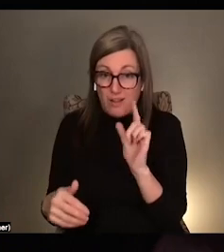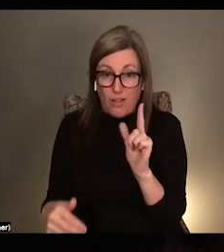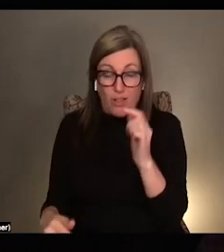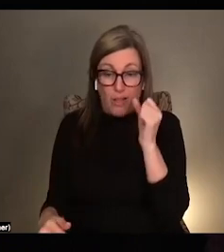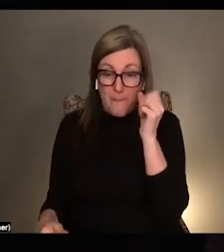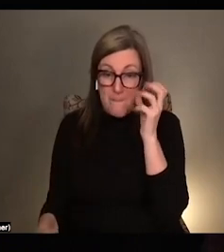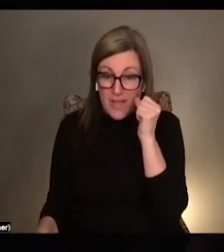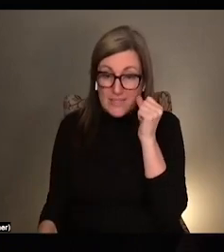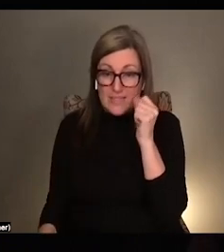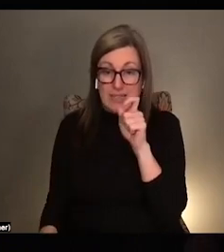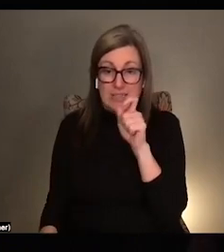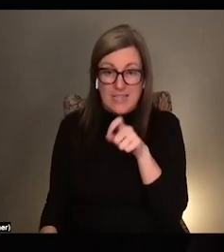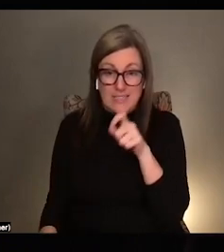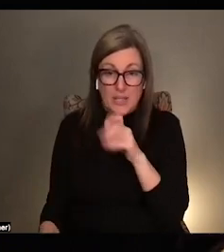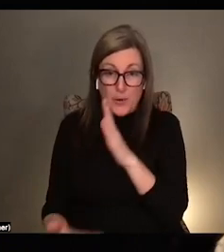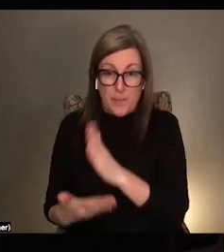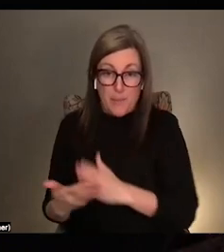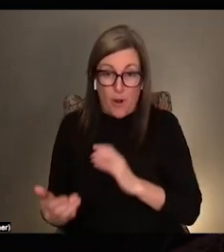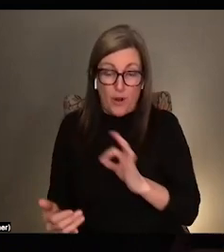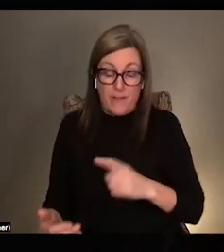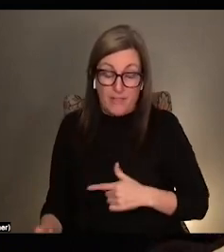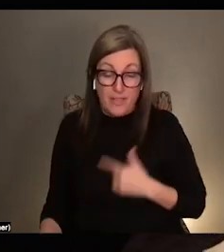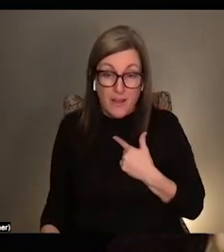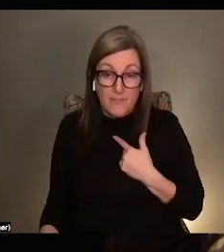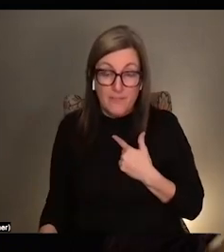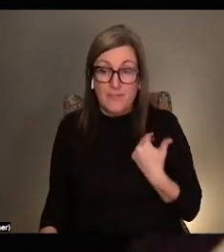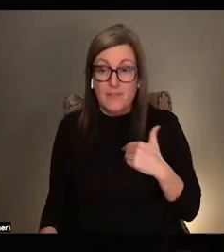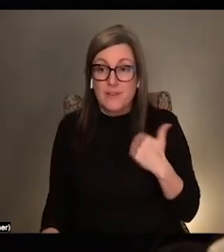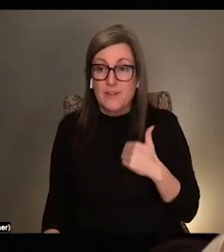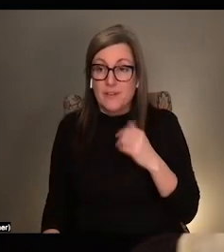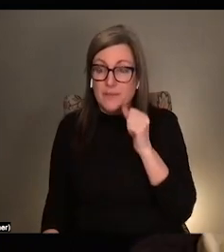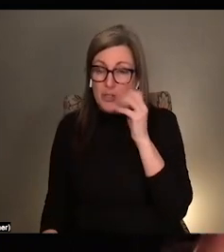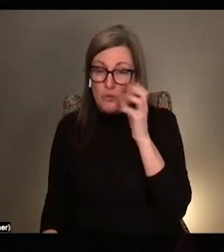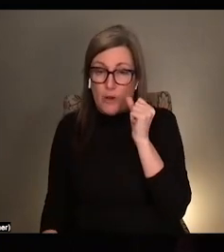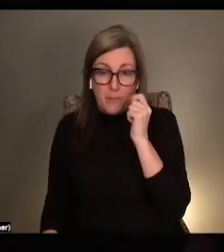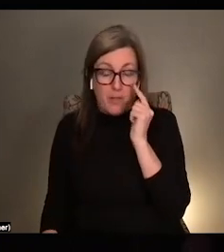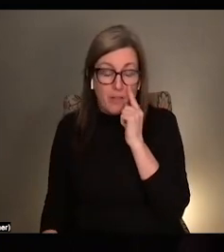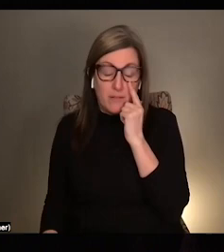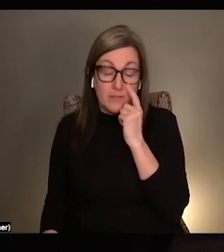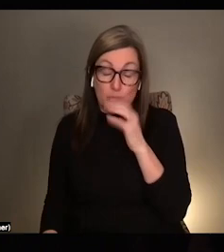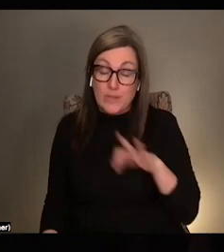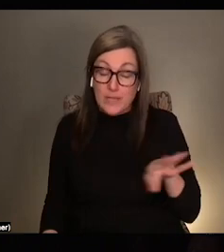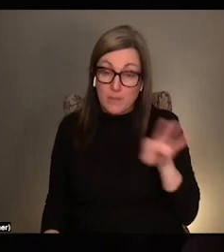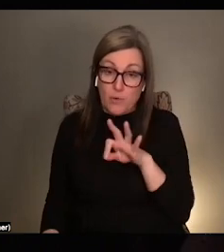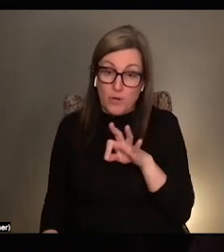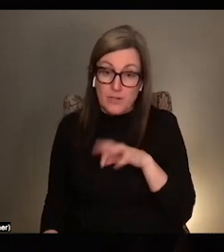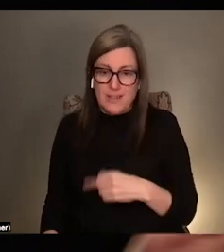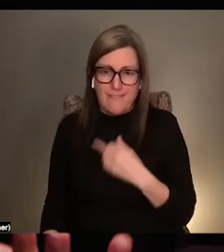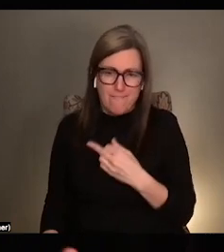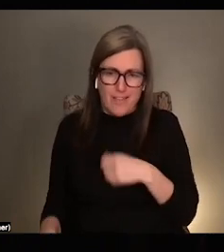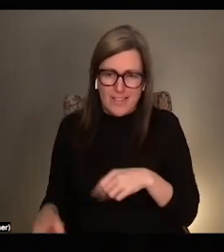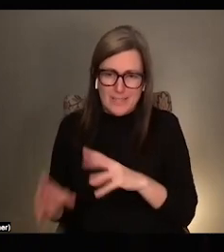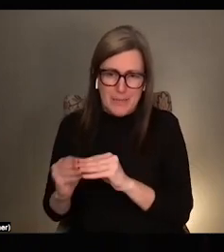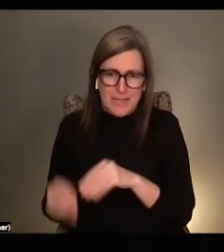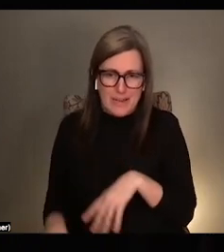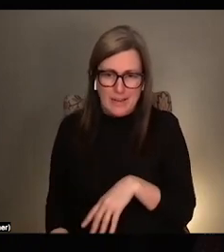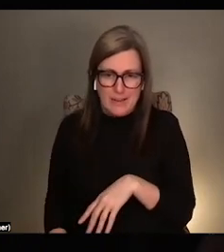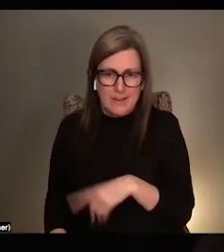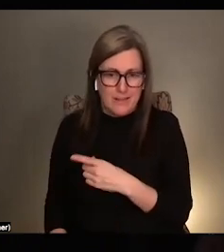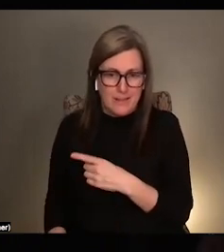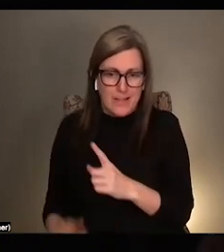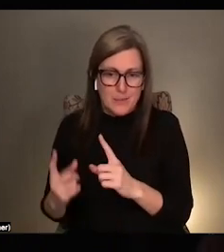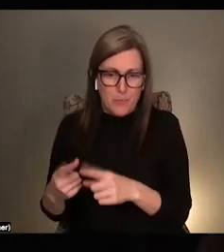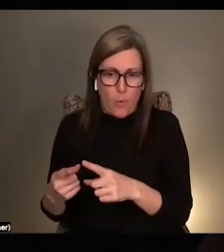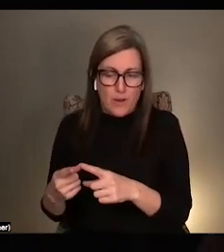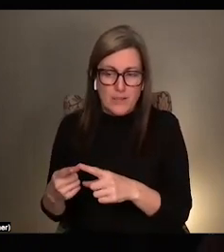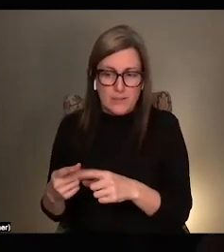like necessary part of life and such an incredible, like such an incredibly important practice. It's like, fuck the meeting, you know, like this is the point of access.